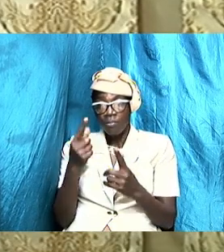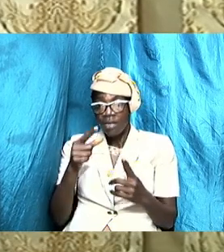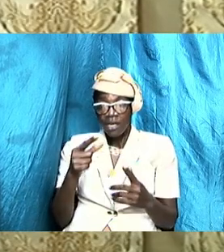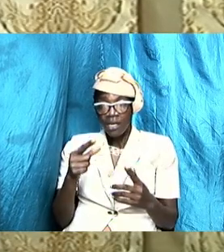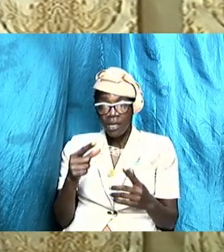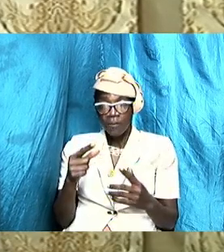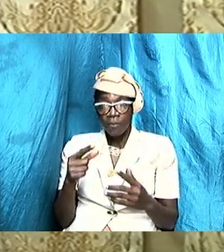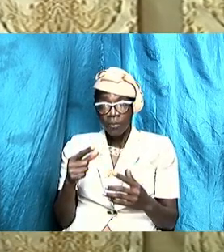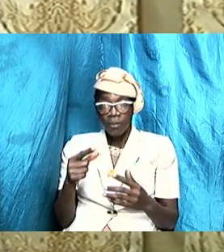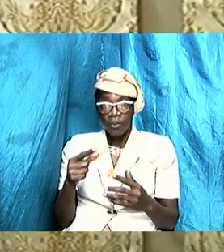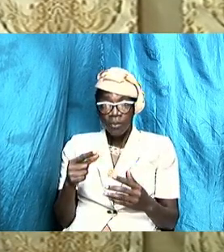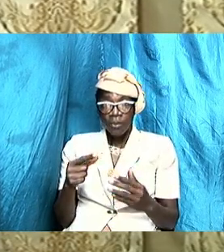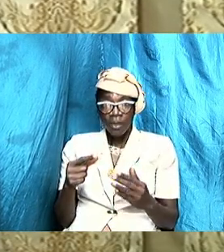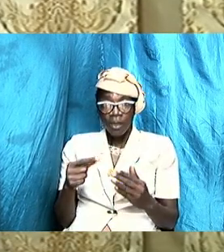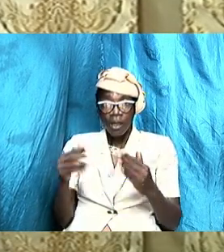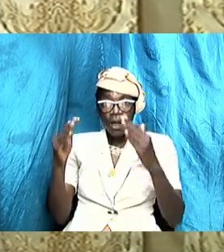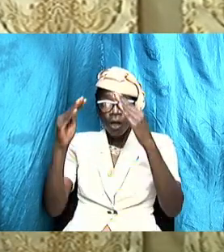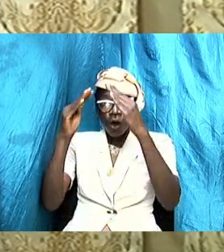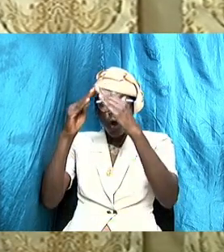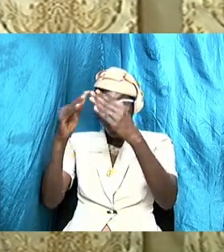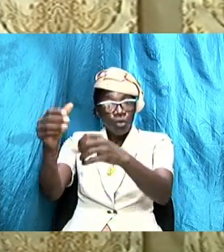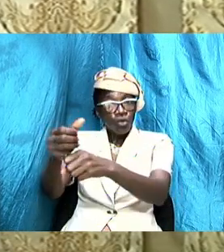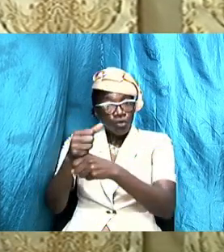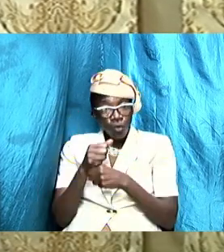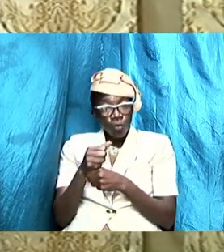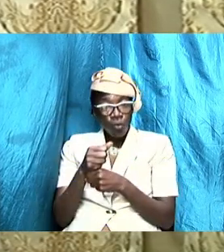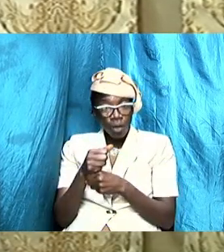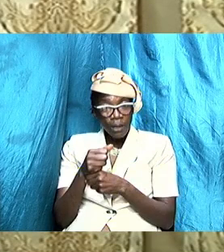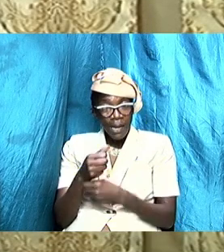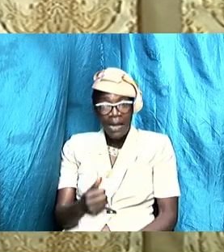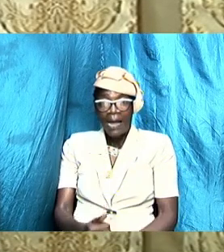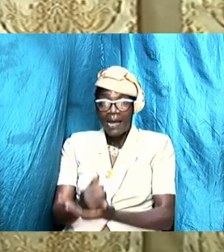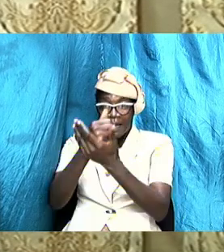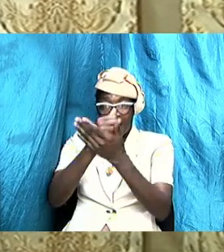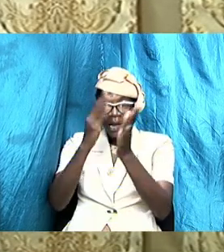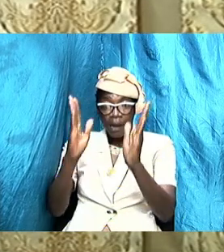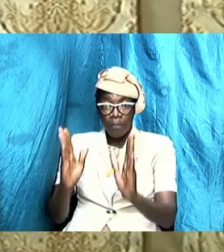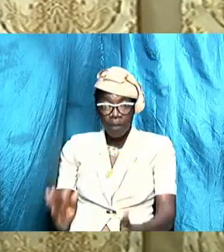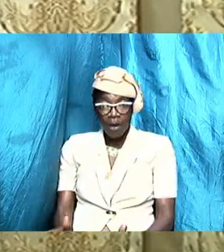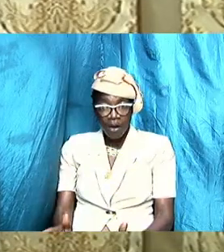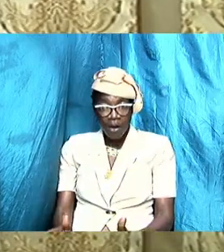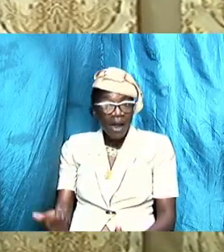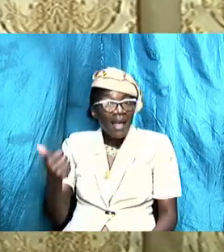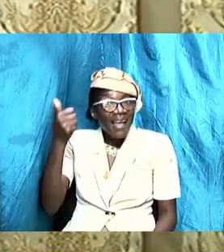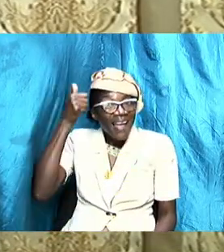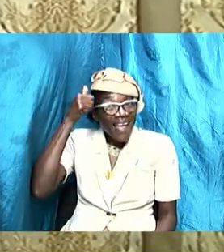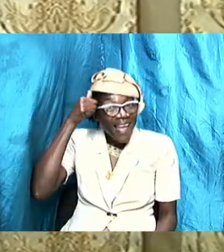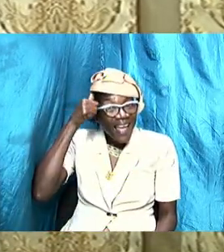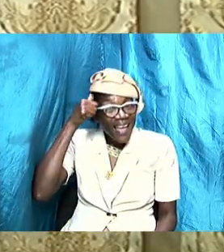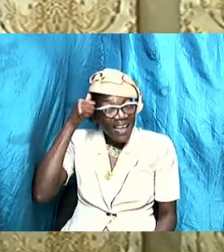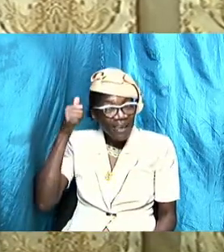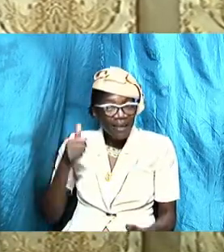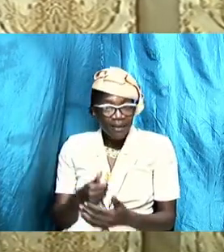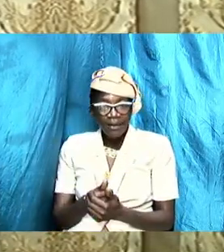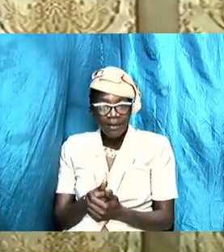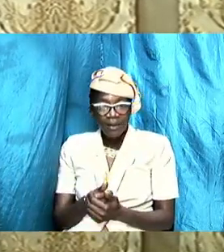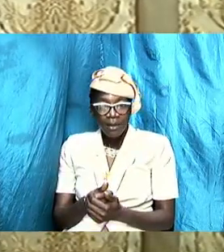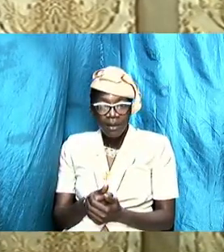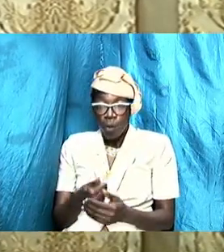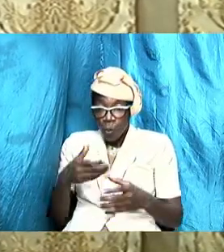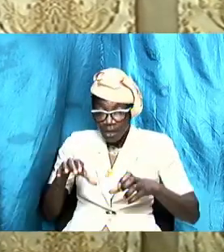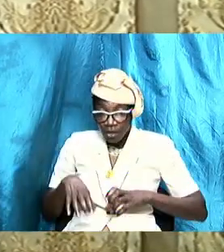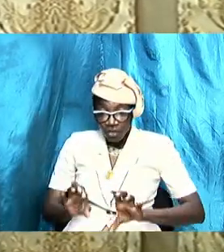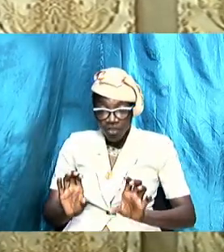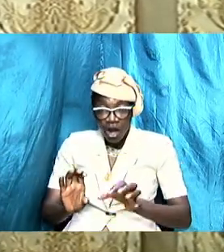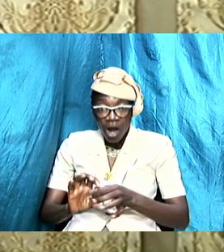he's the household coordinator he's the household head he's the one in charge of